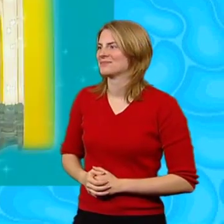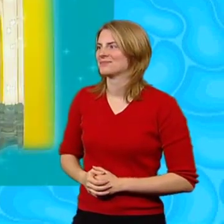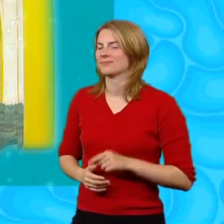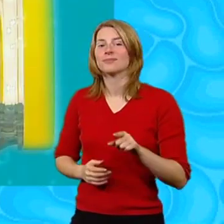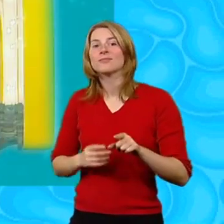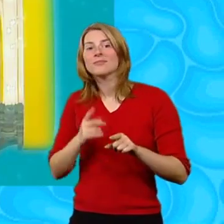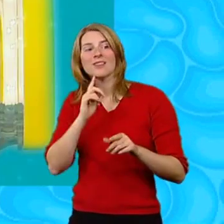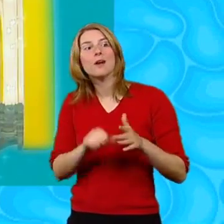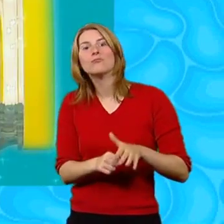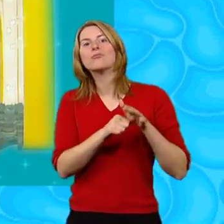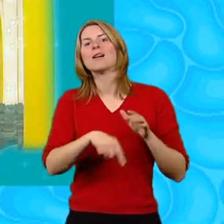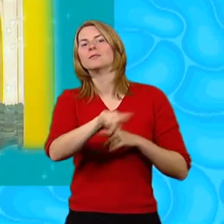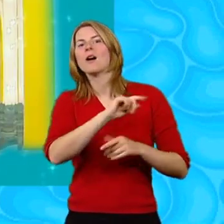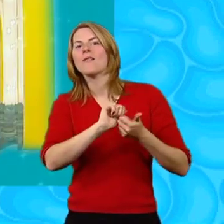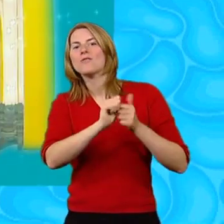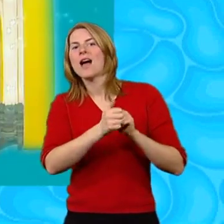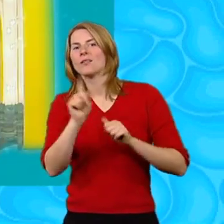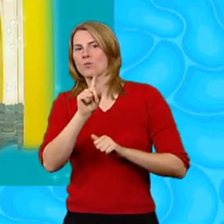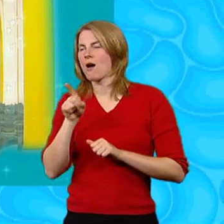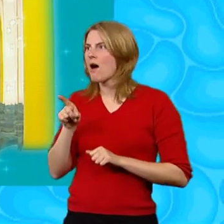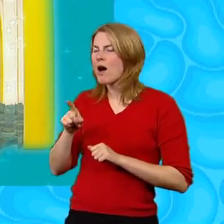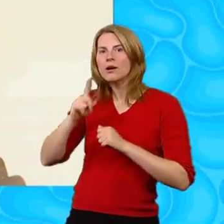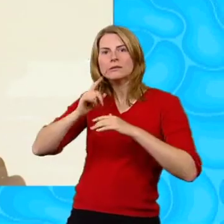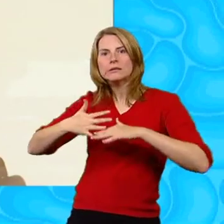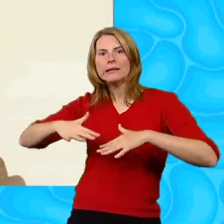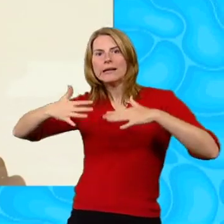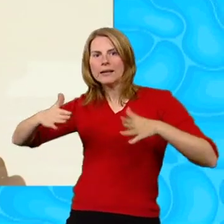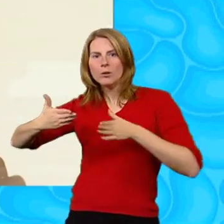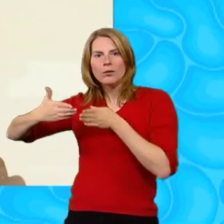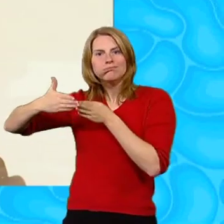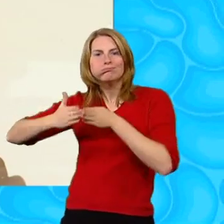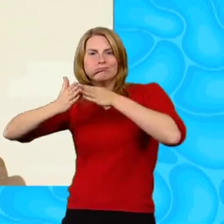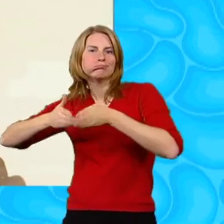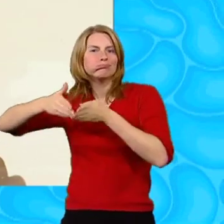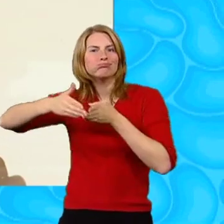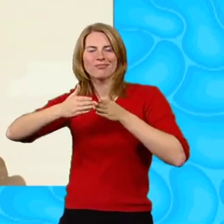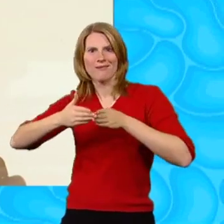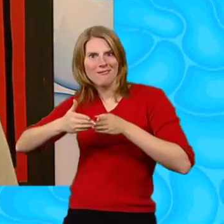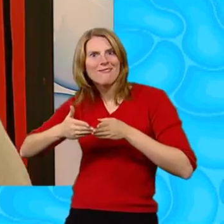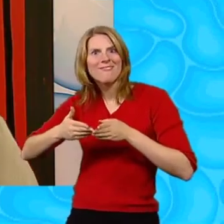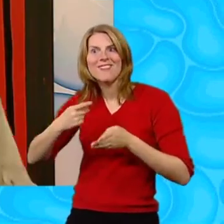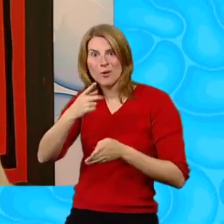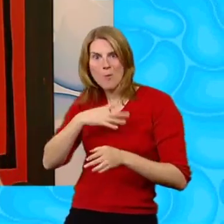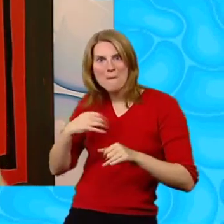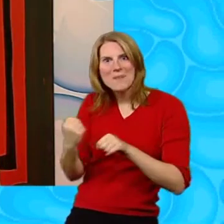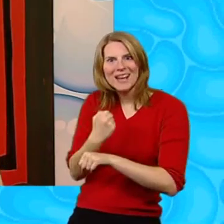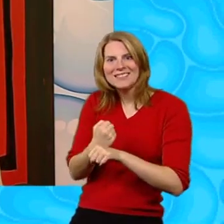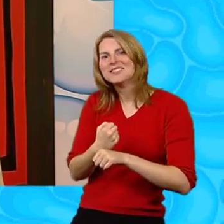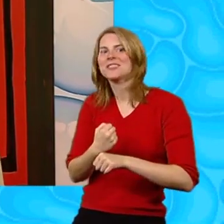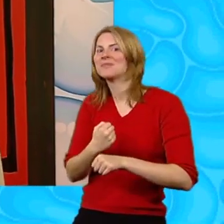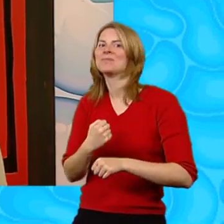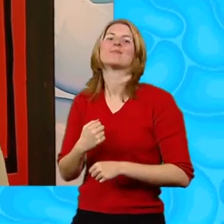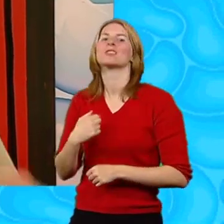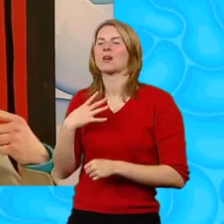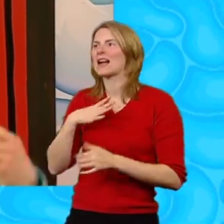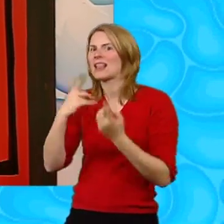friends And fit an ocean into a jar With its very own ship Sailing on the high seas Let's make it We'll need